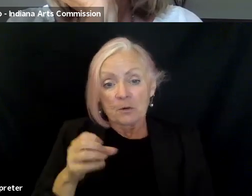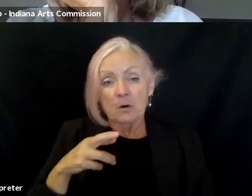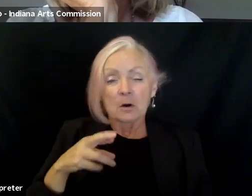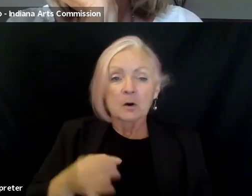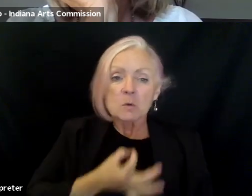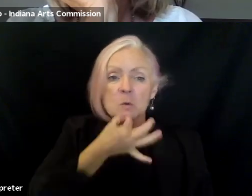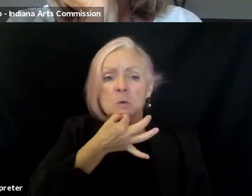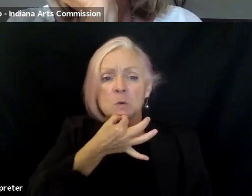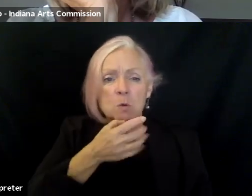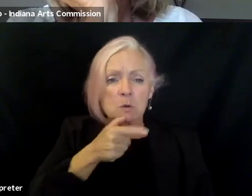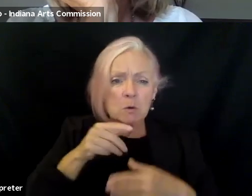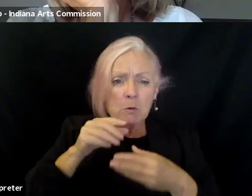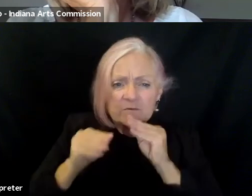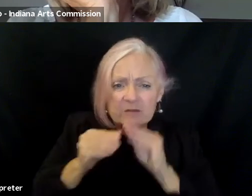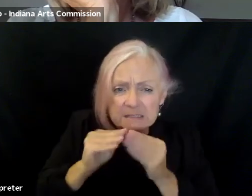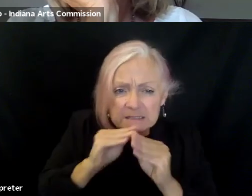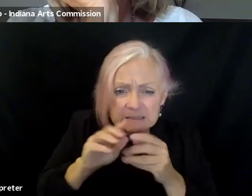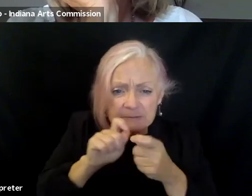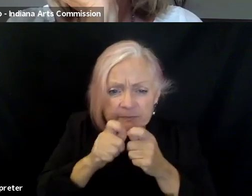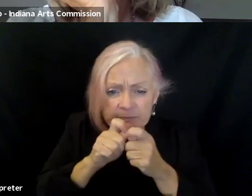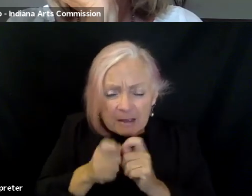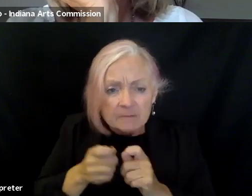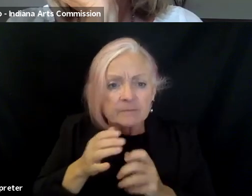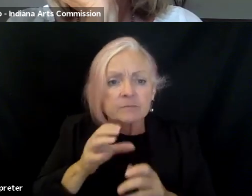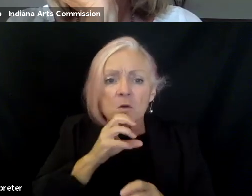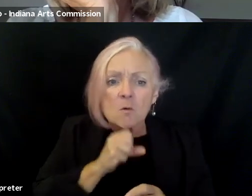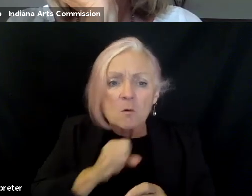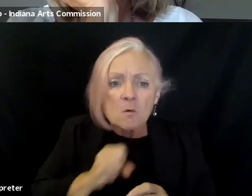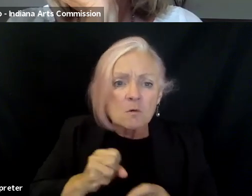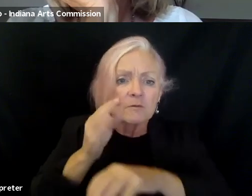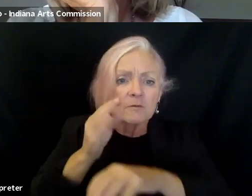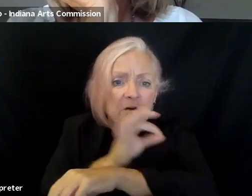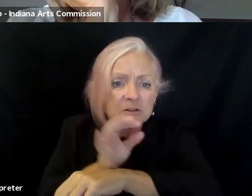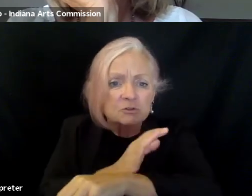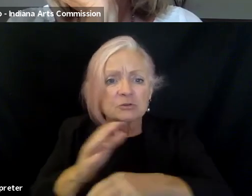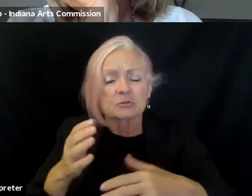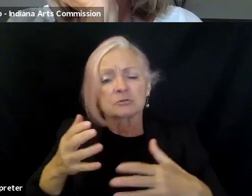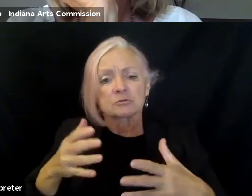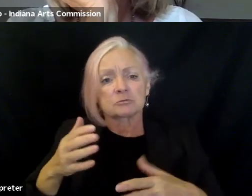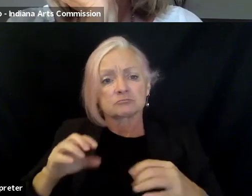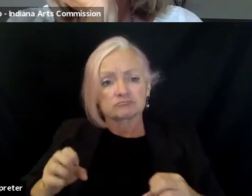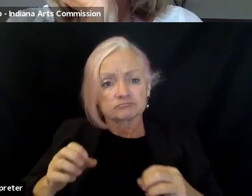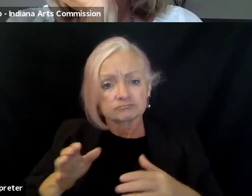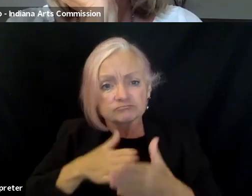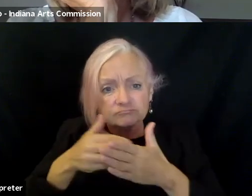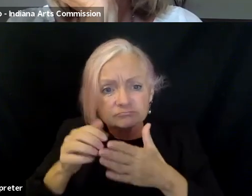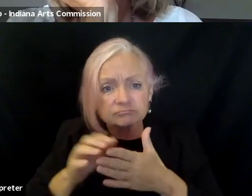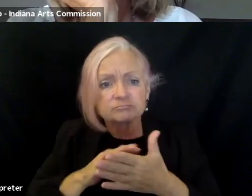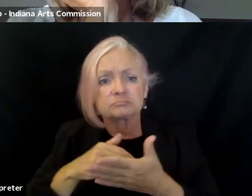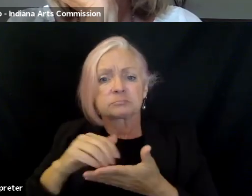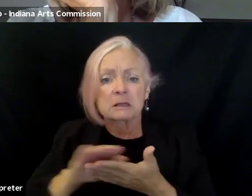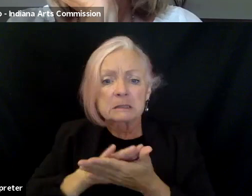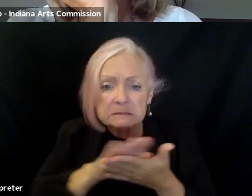are working on, um, maybe antiques or restoring, uh, restoring items like that. Um,